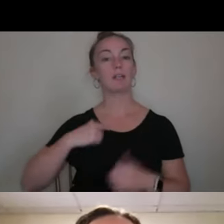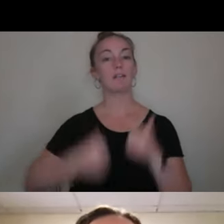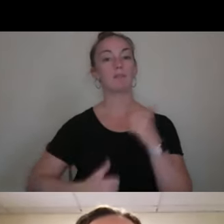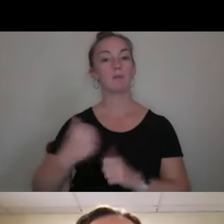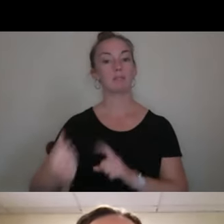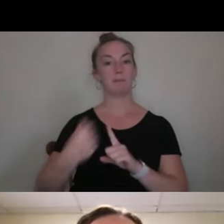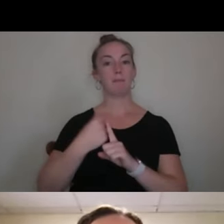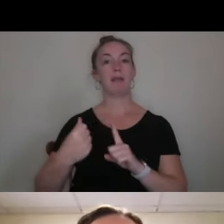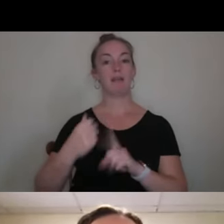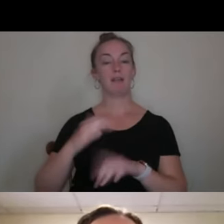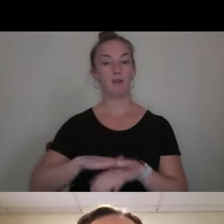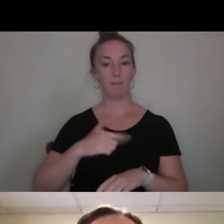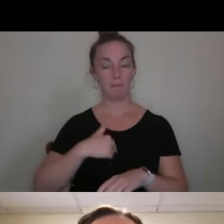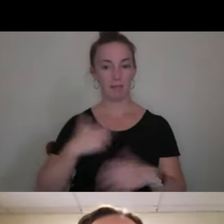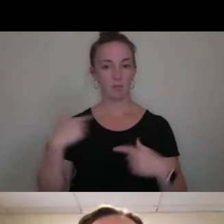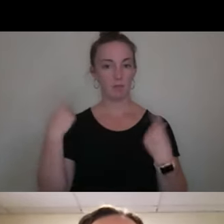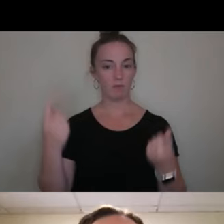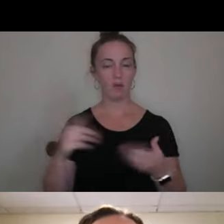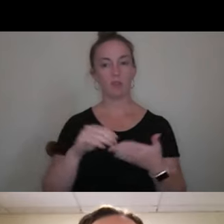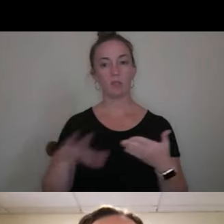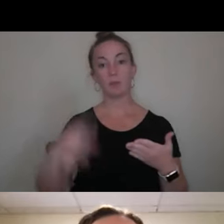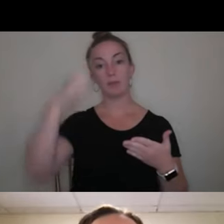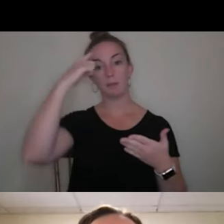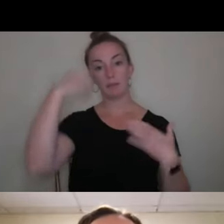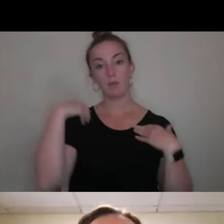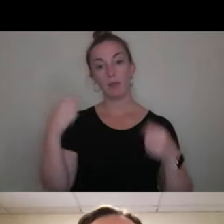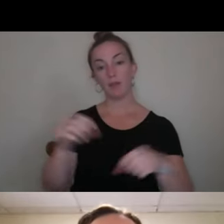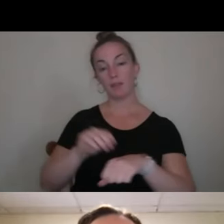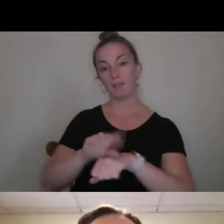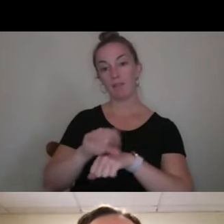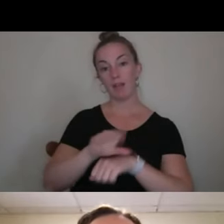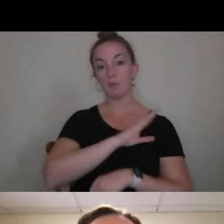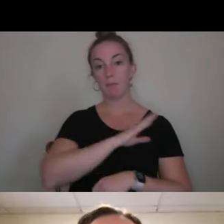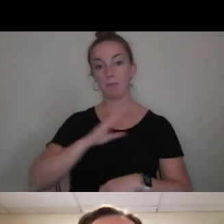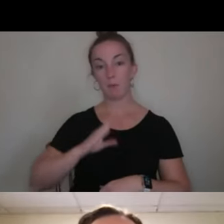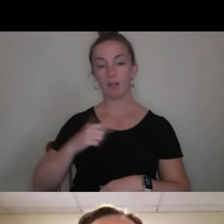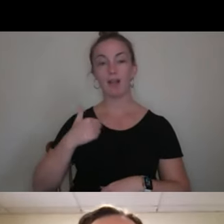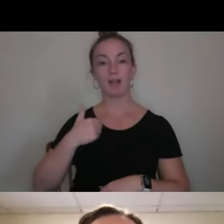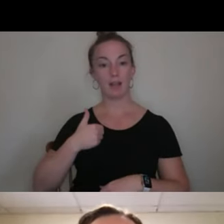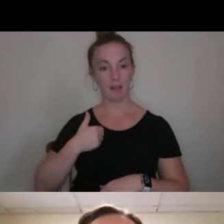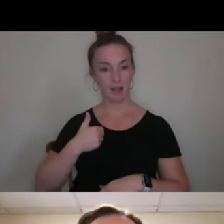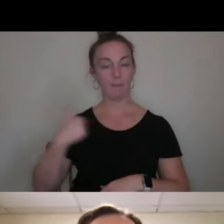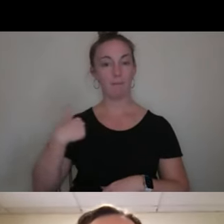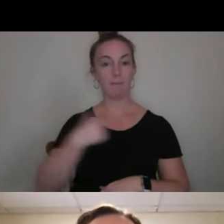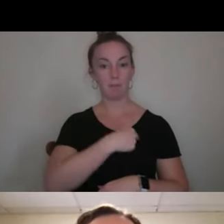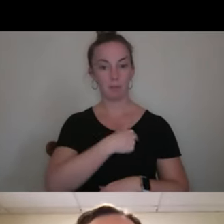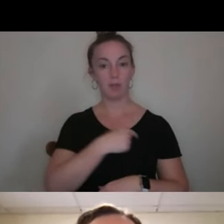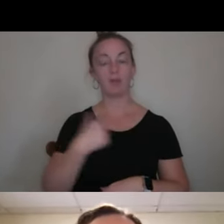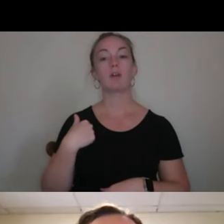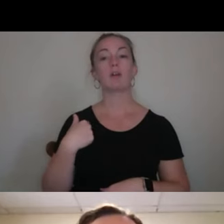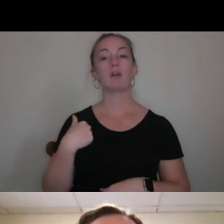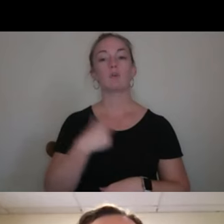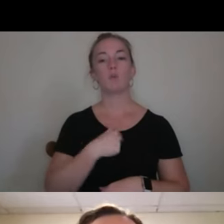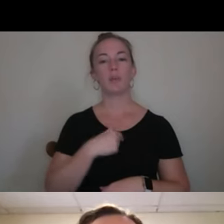so far is the student mental health advisory board, which I'm a member of. And essentially we act as a